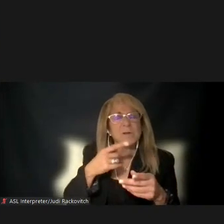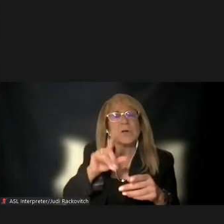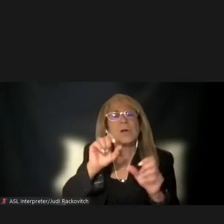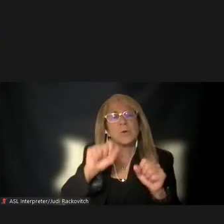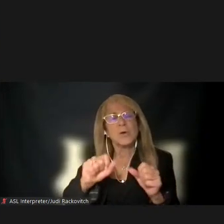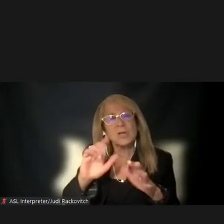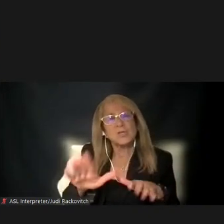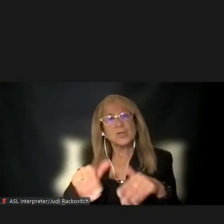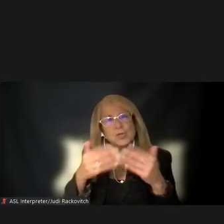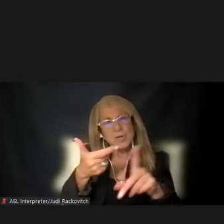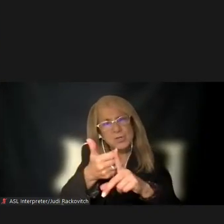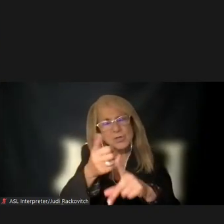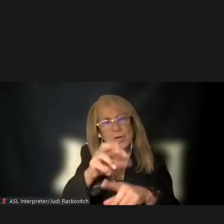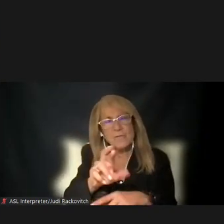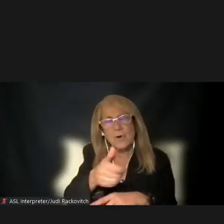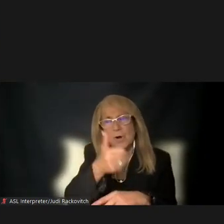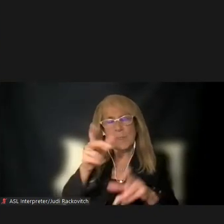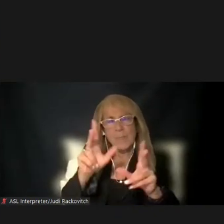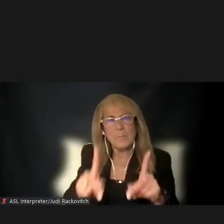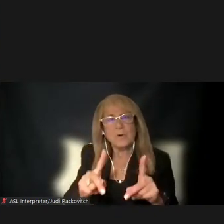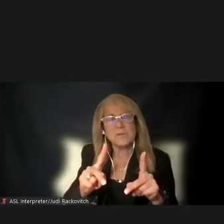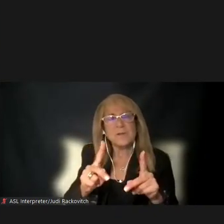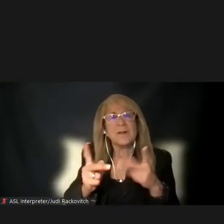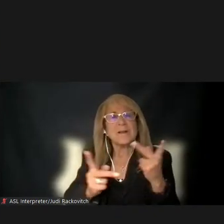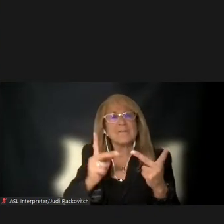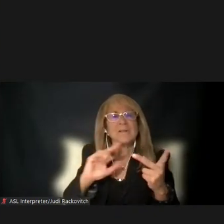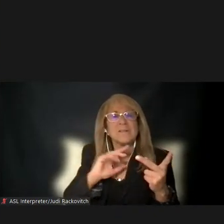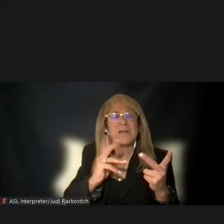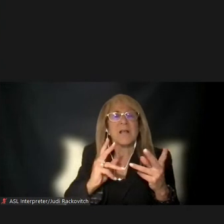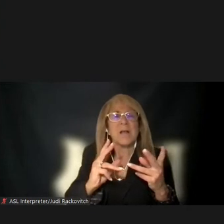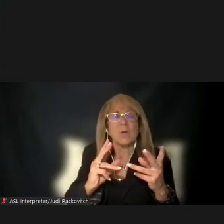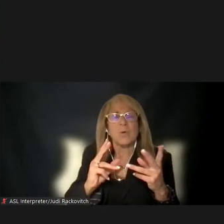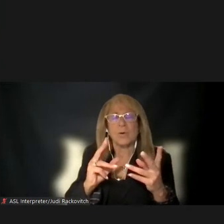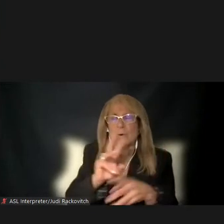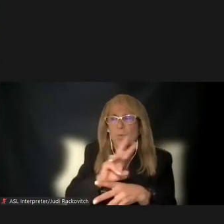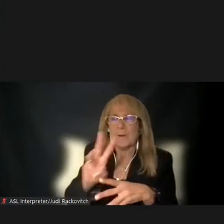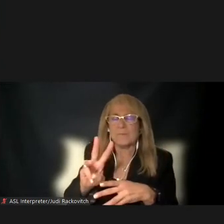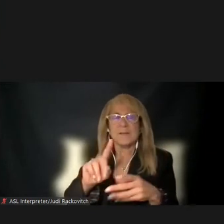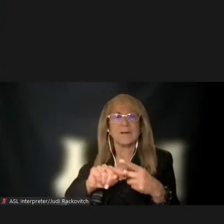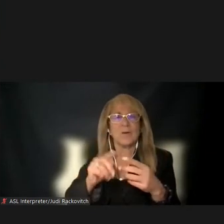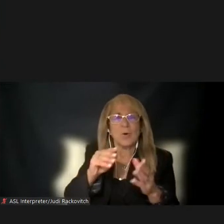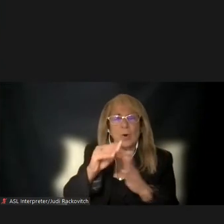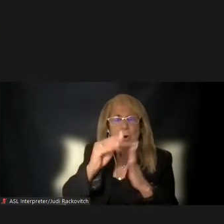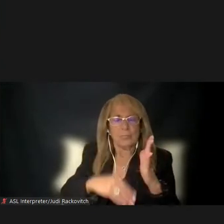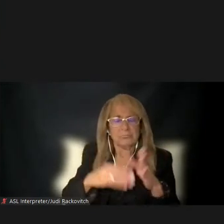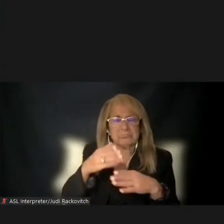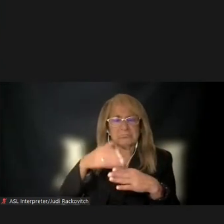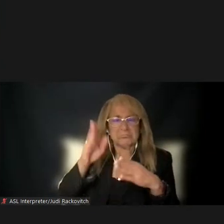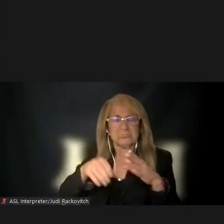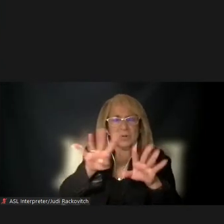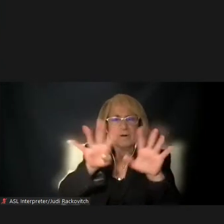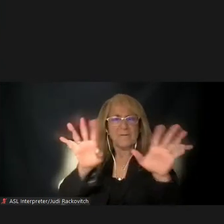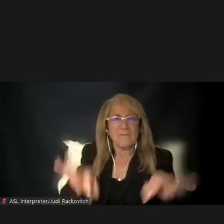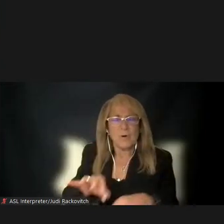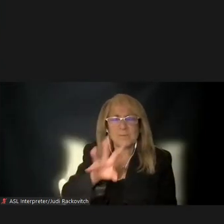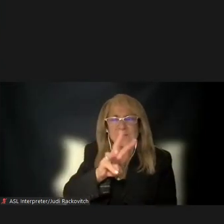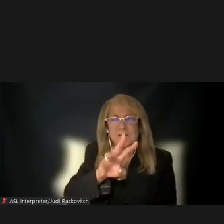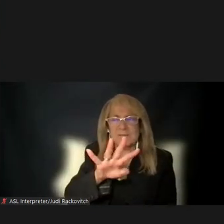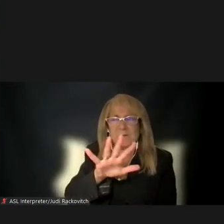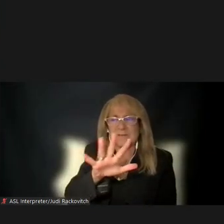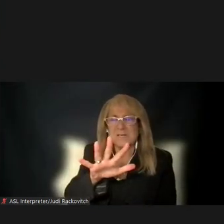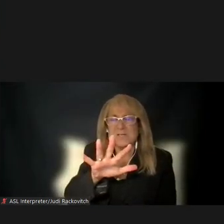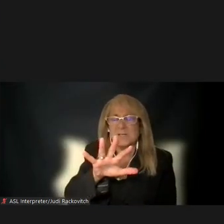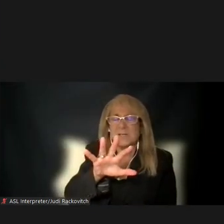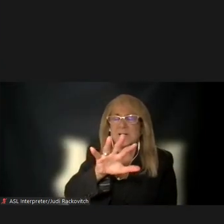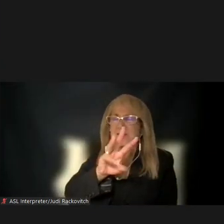someone else, by visiting our website to complete a form, or by contacting us at 646-252-7440.